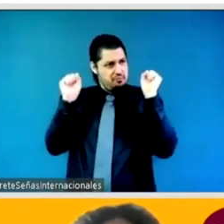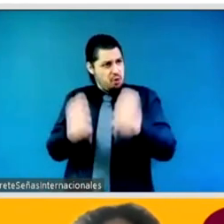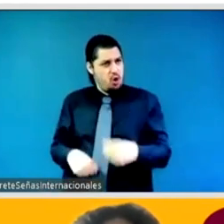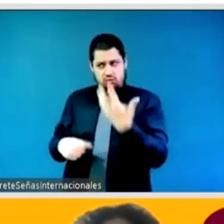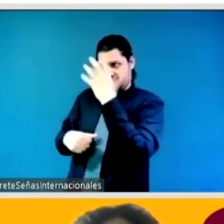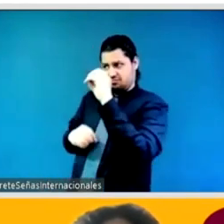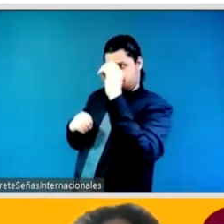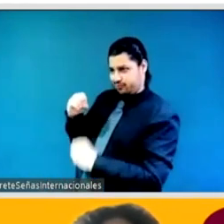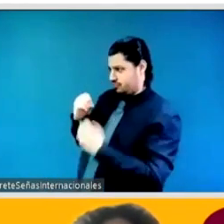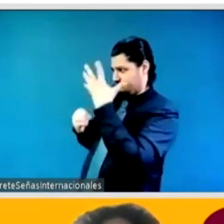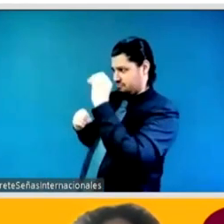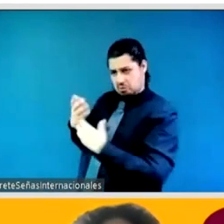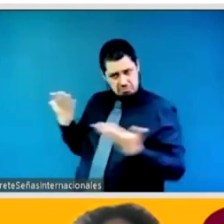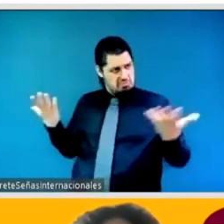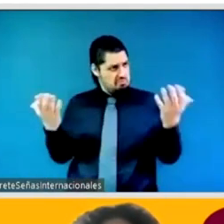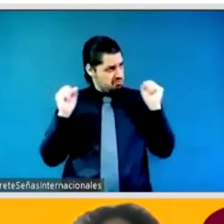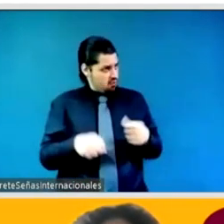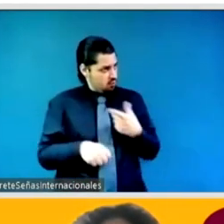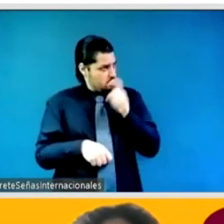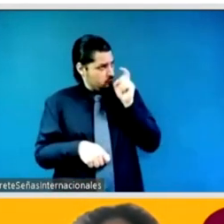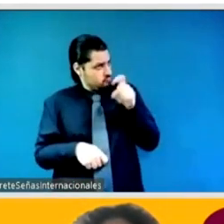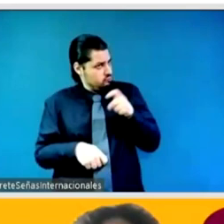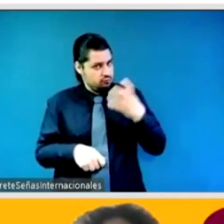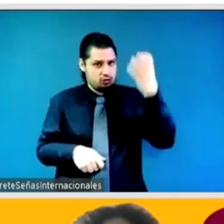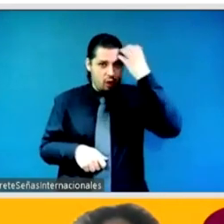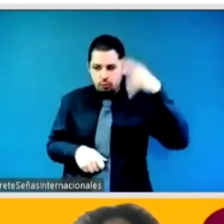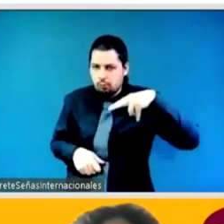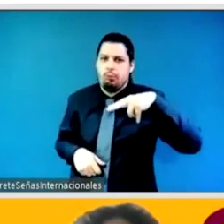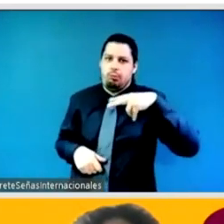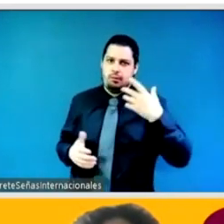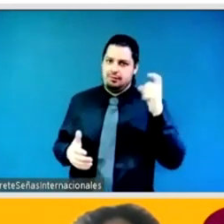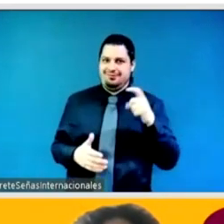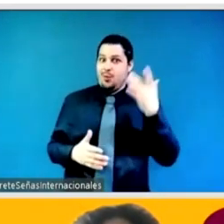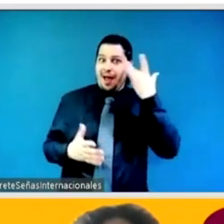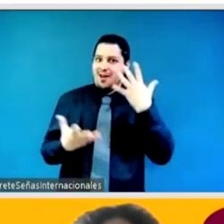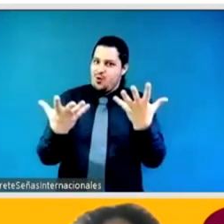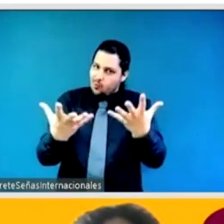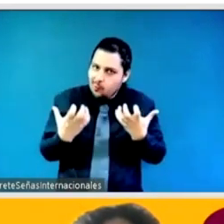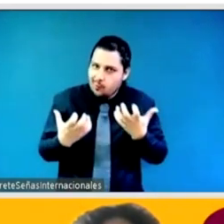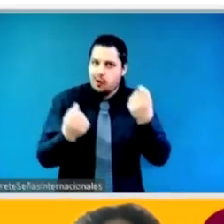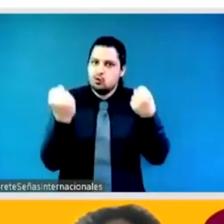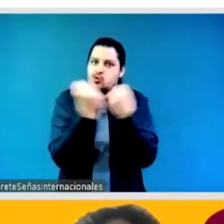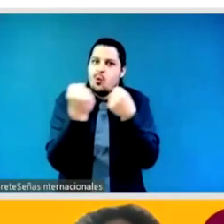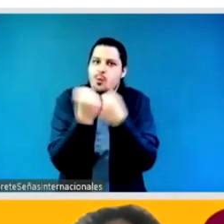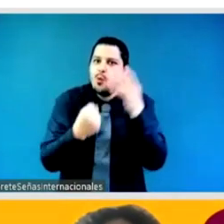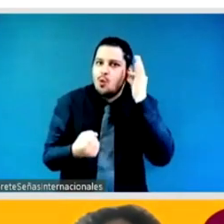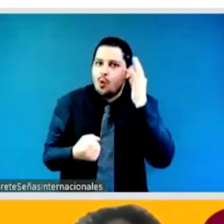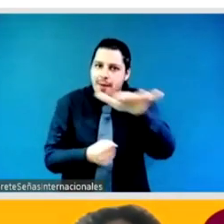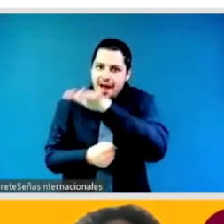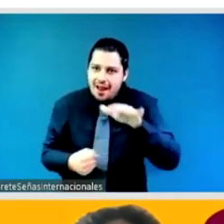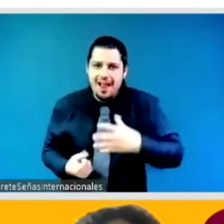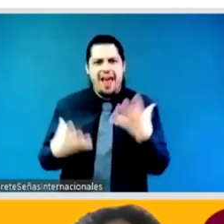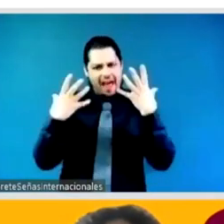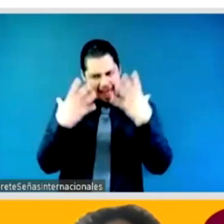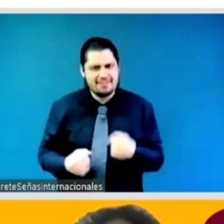and try to help women that are back that are trying to get in a in a seat that are trying to get